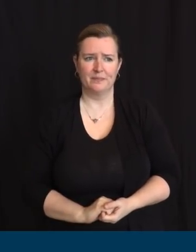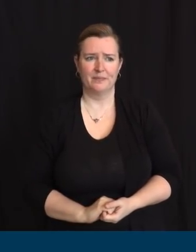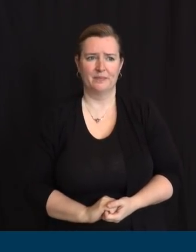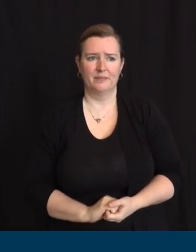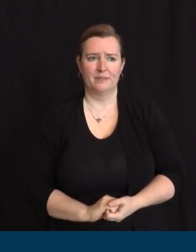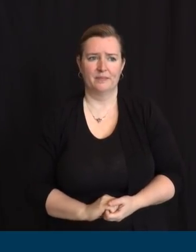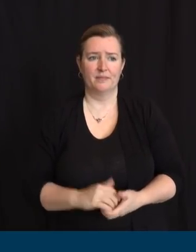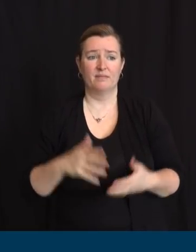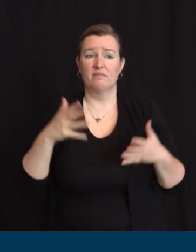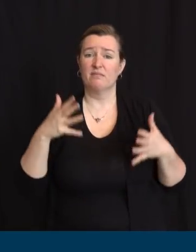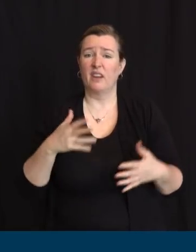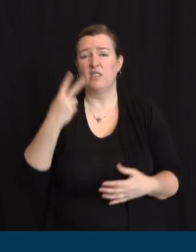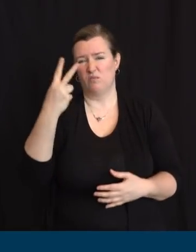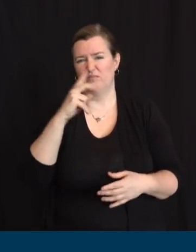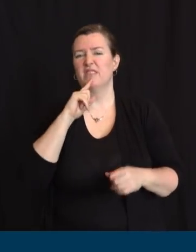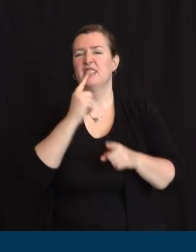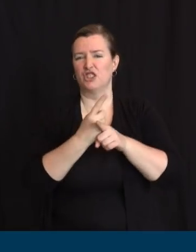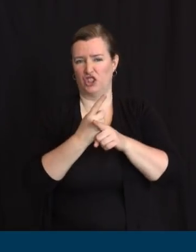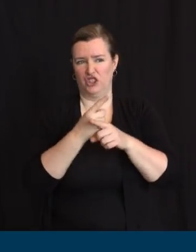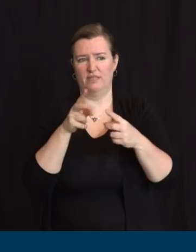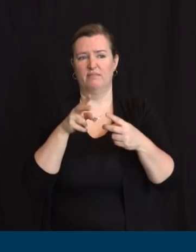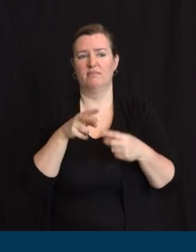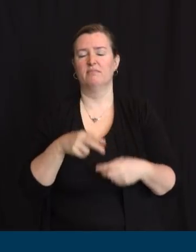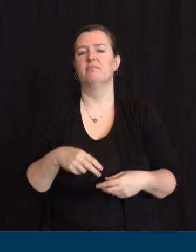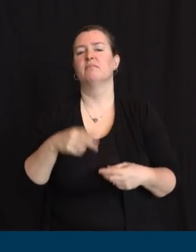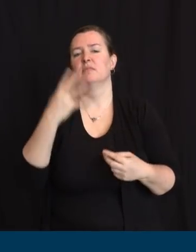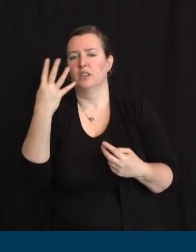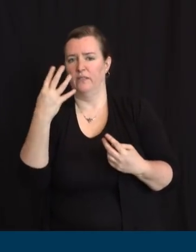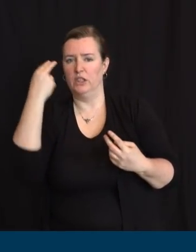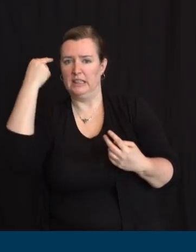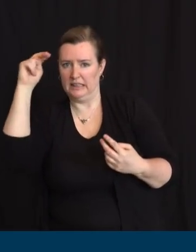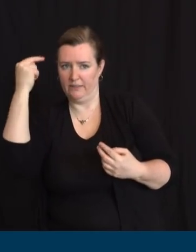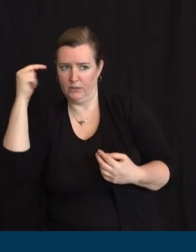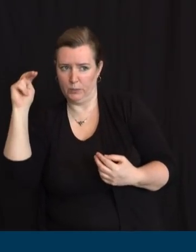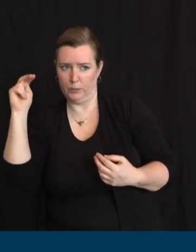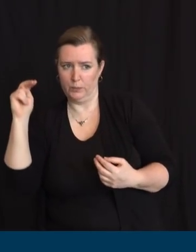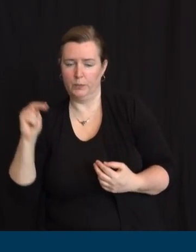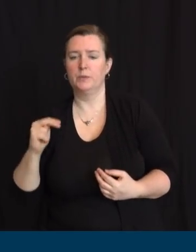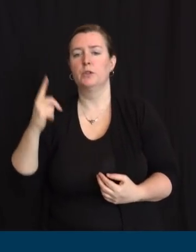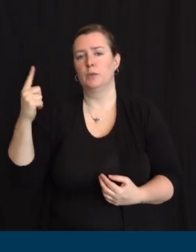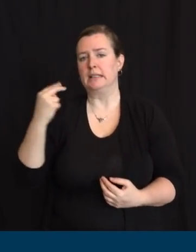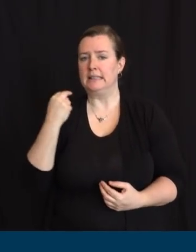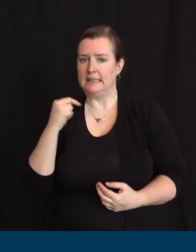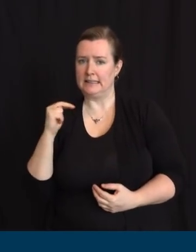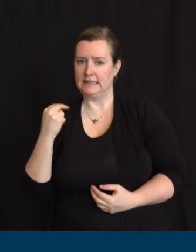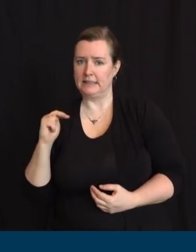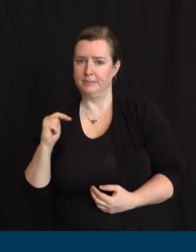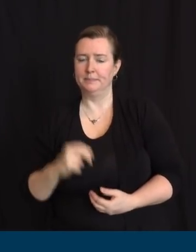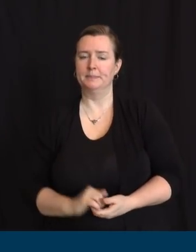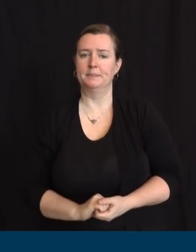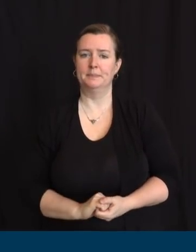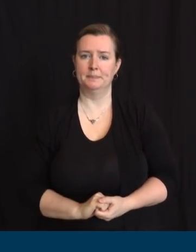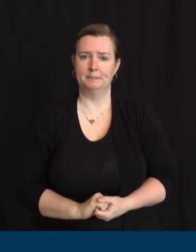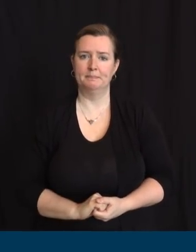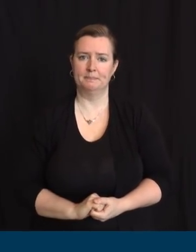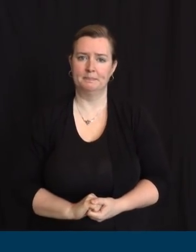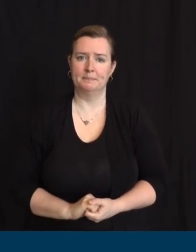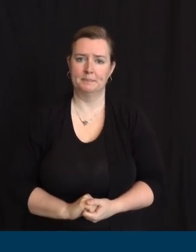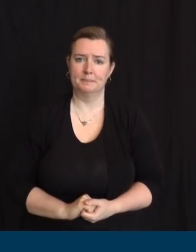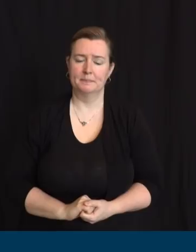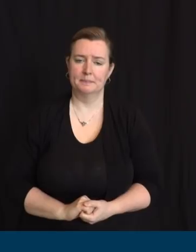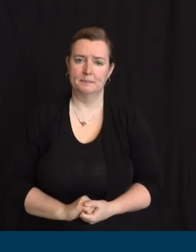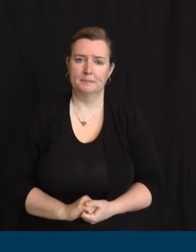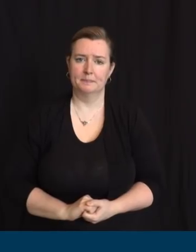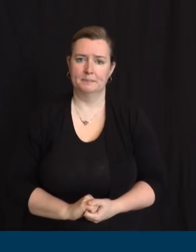nieces, and a nephew, Vincent, with whom I spoke this morning. And the entire, by the way, the entire many hundreds, thousands